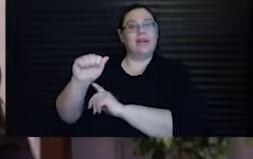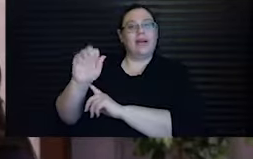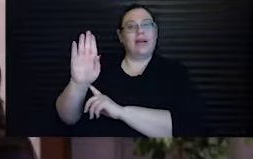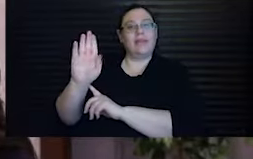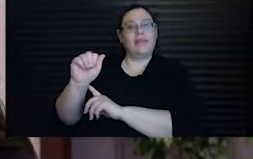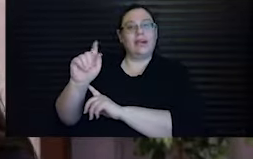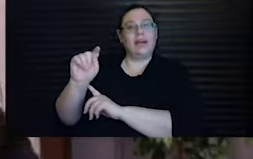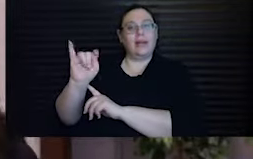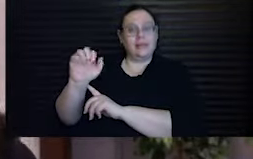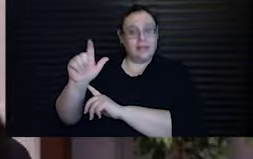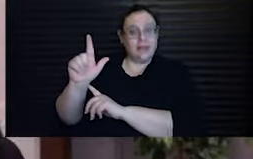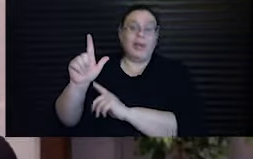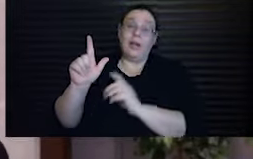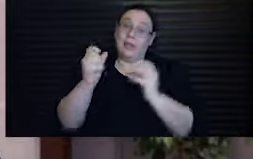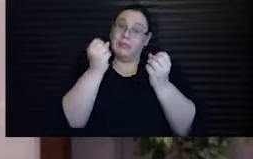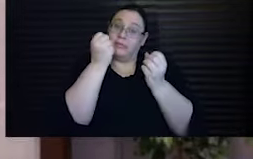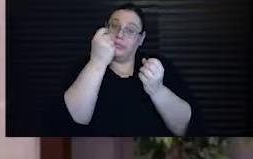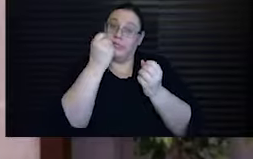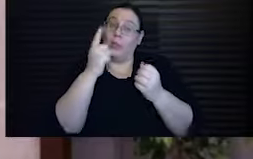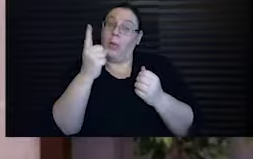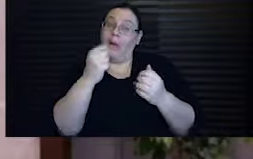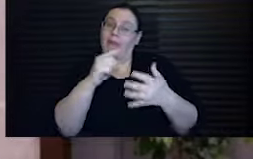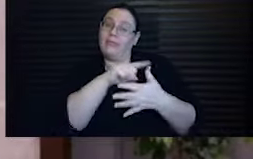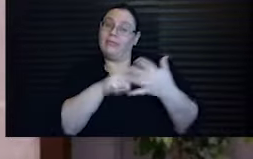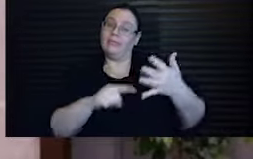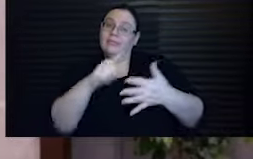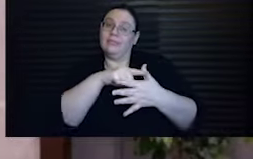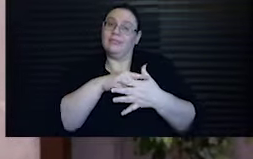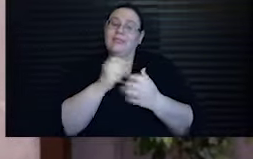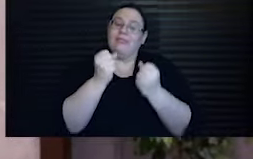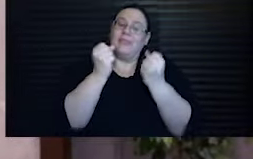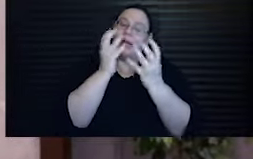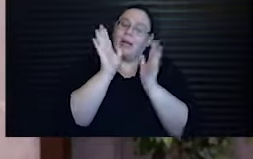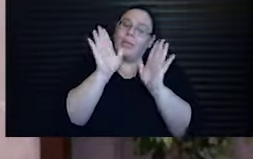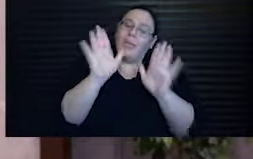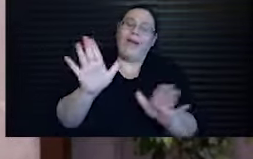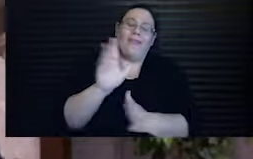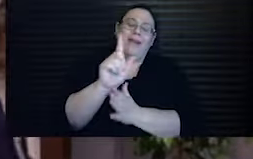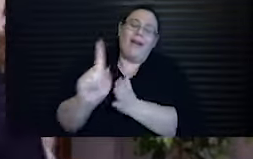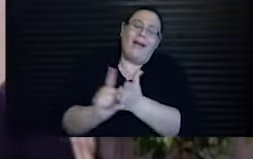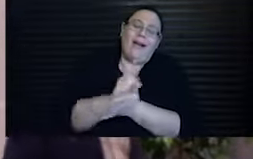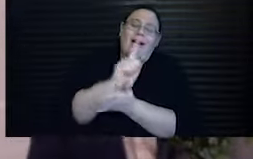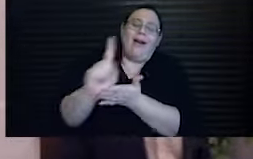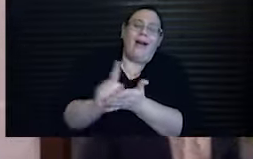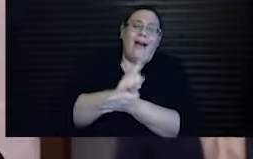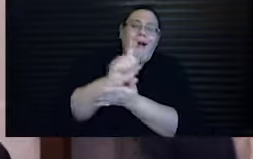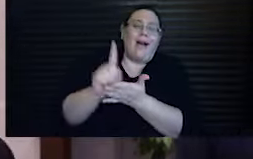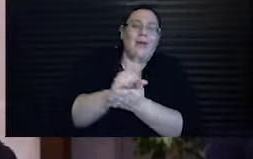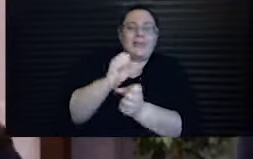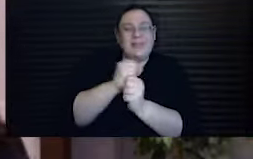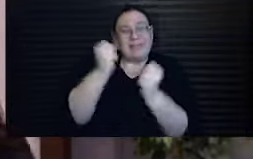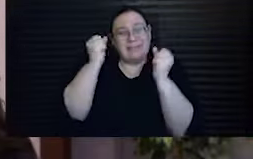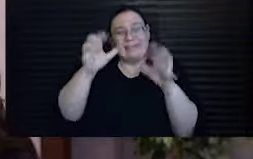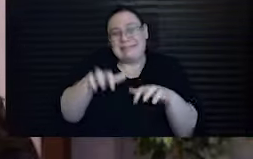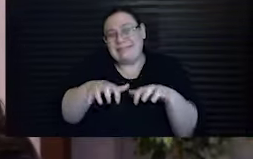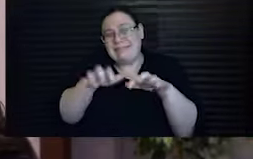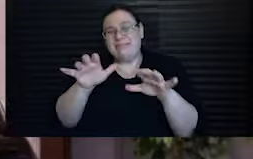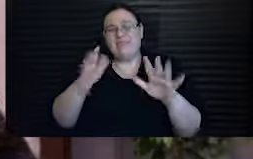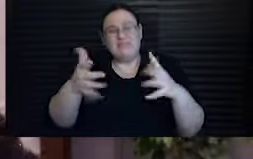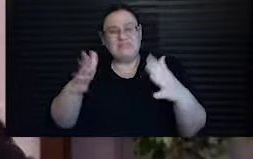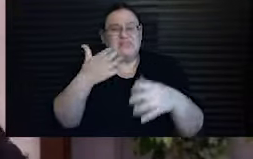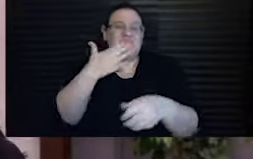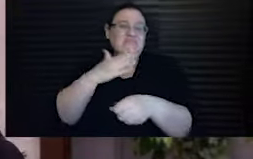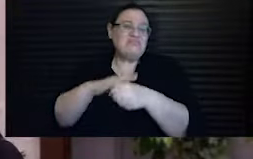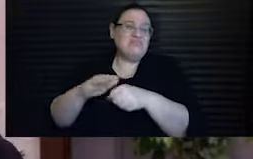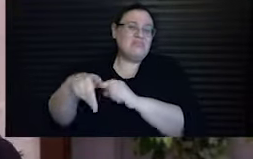spending many blissful hours in a pottery studio, making what amounted to an abundance of truly